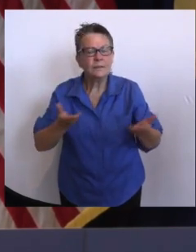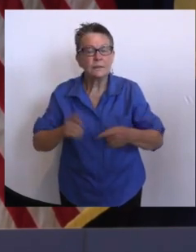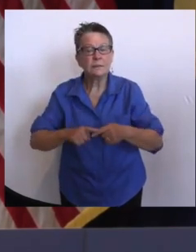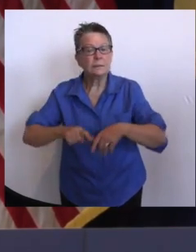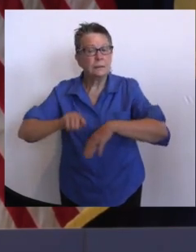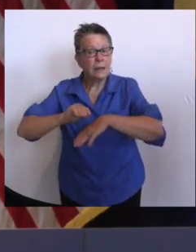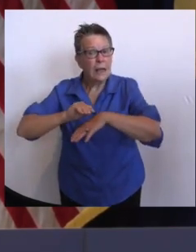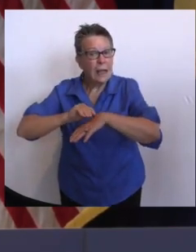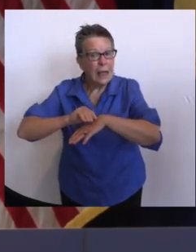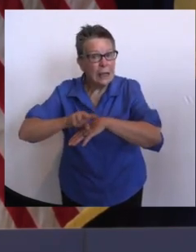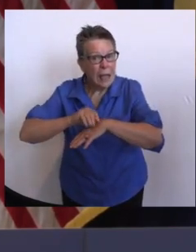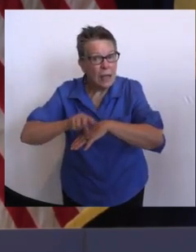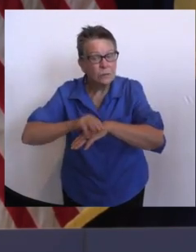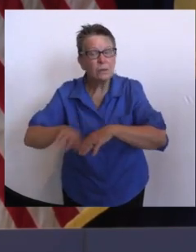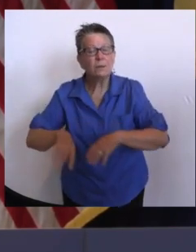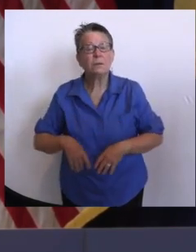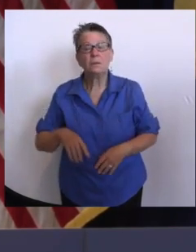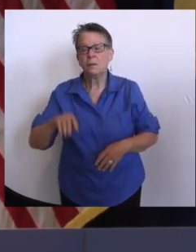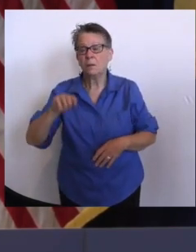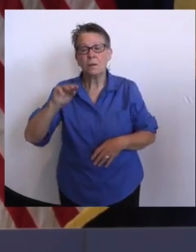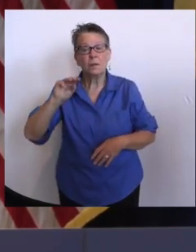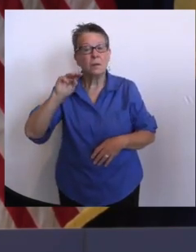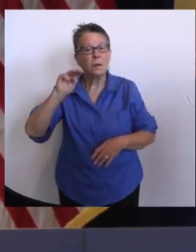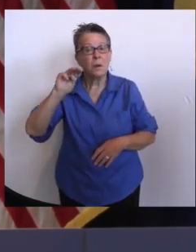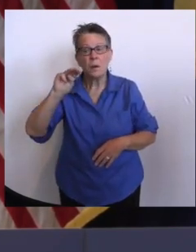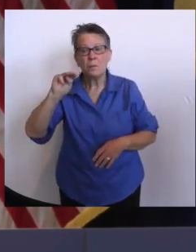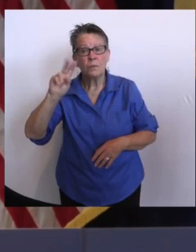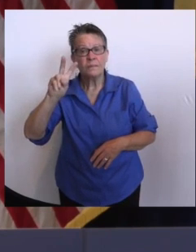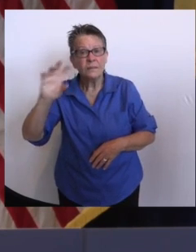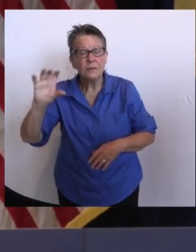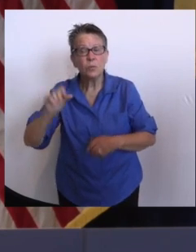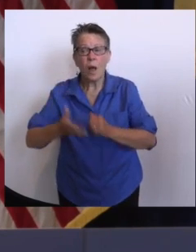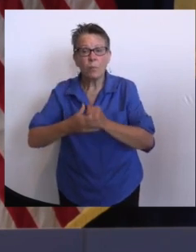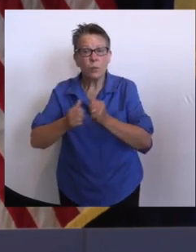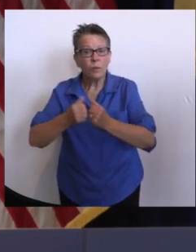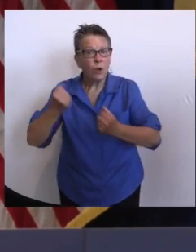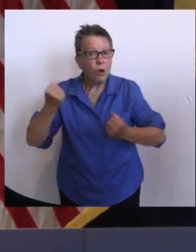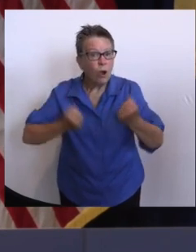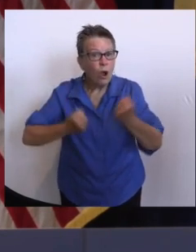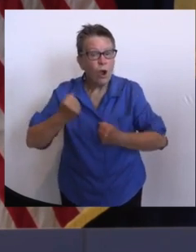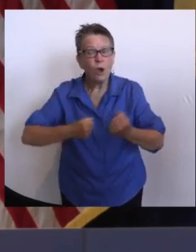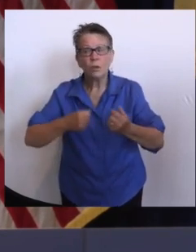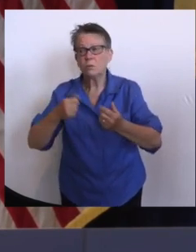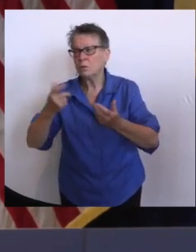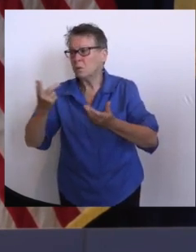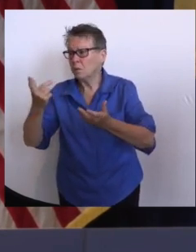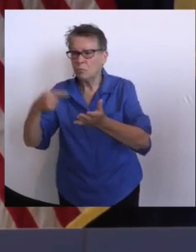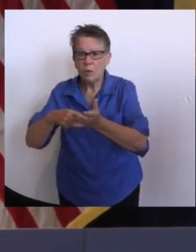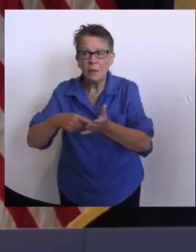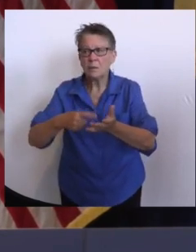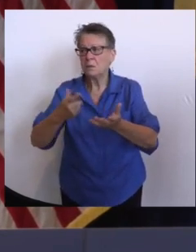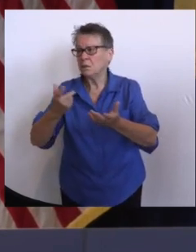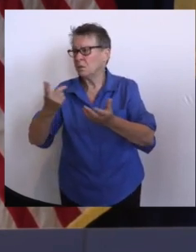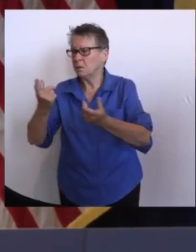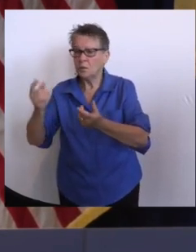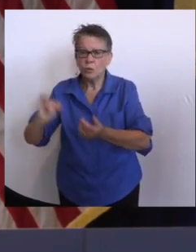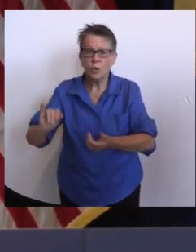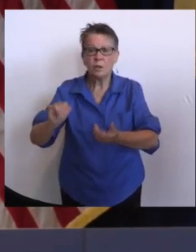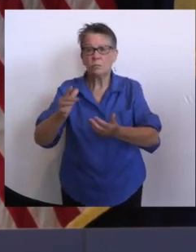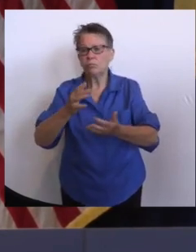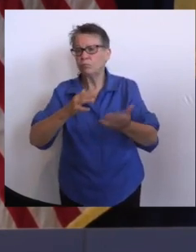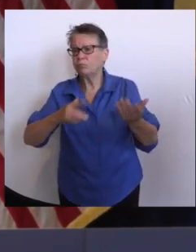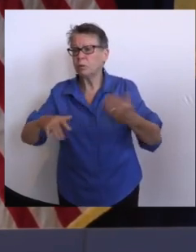children and families. We don't need our residents who have been through that having to go block